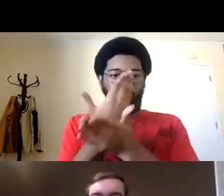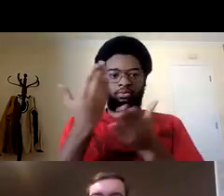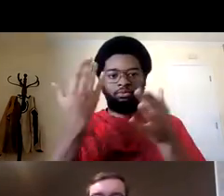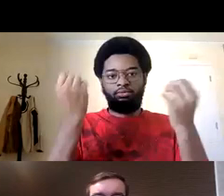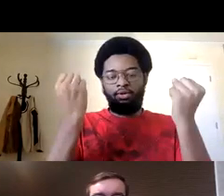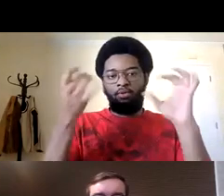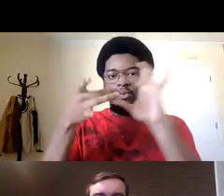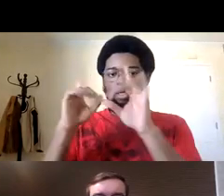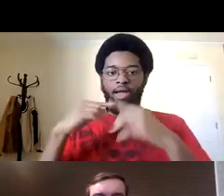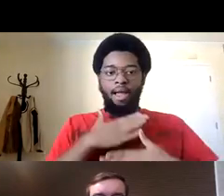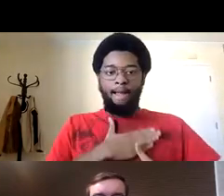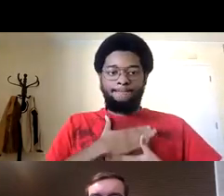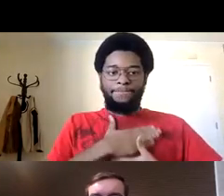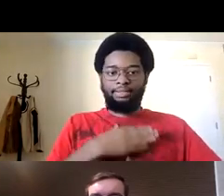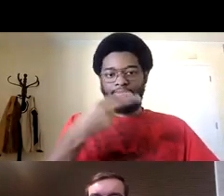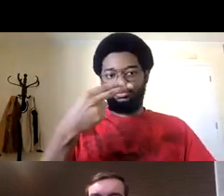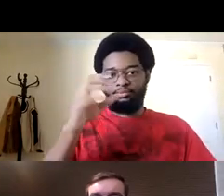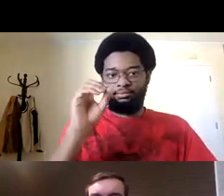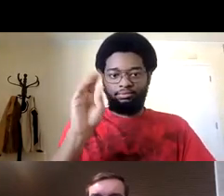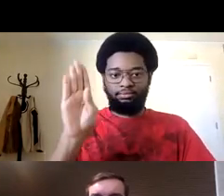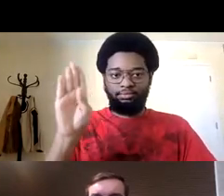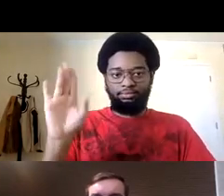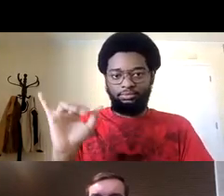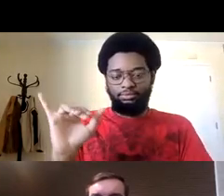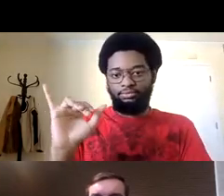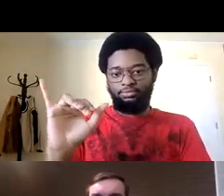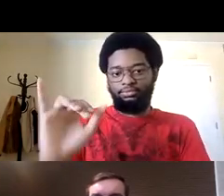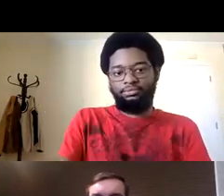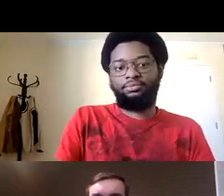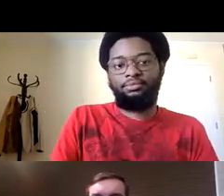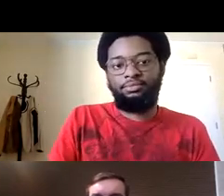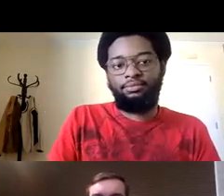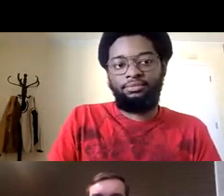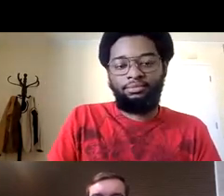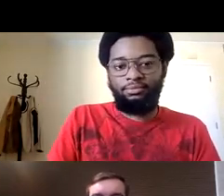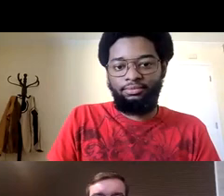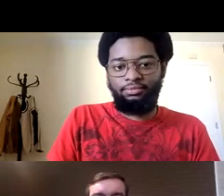so now we're going to learn some new hobby related signs